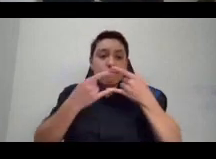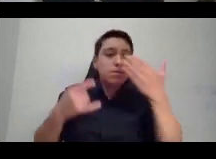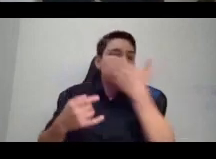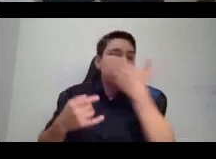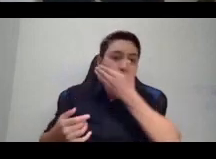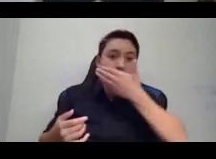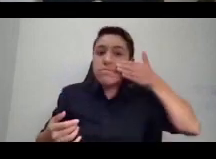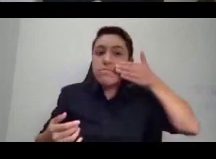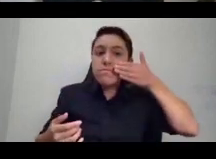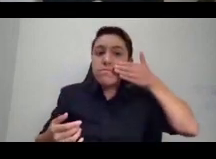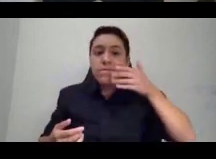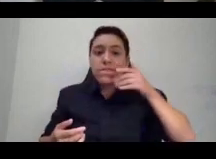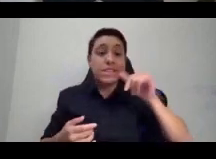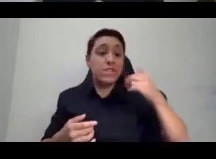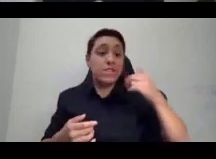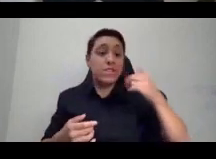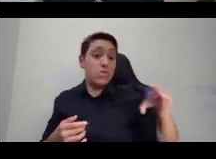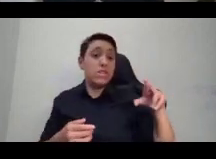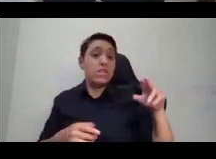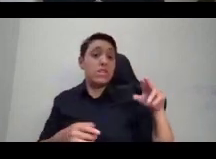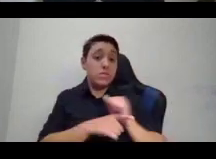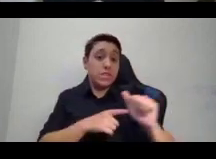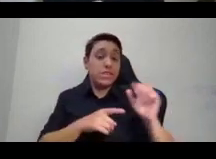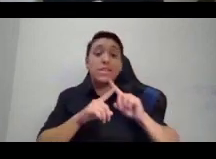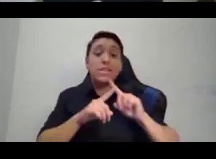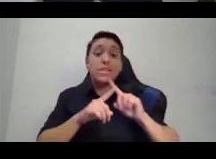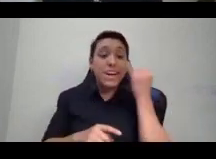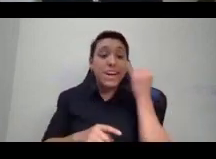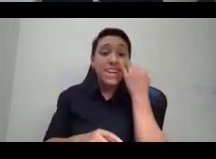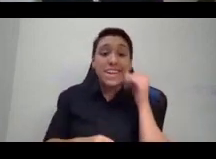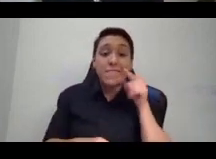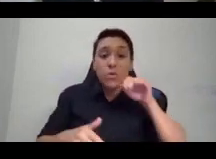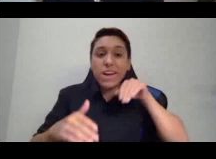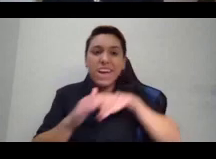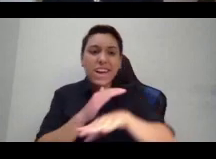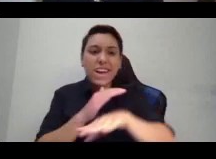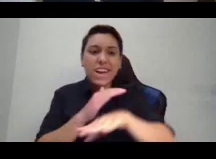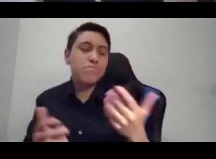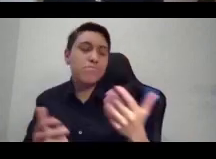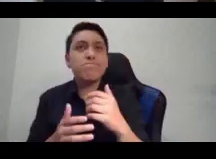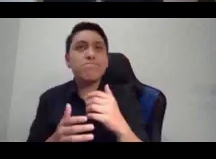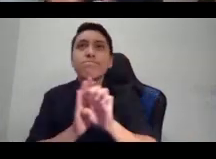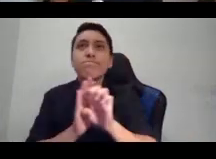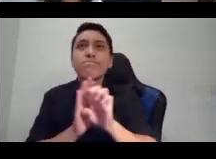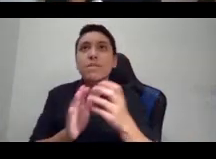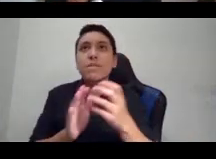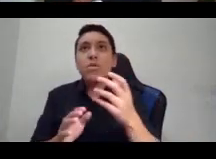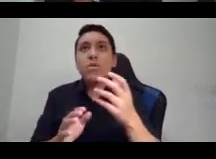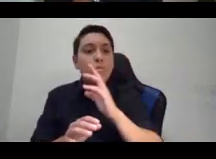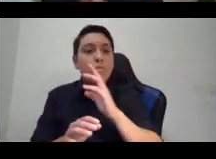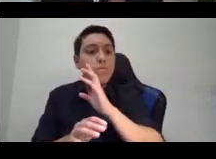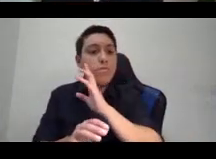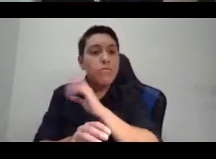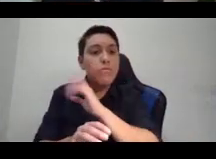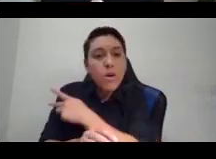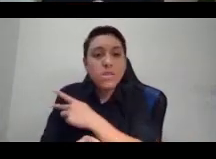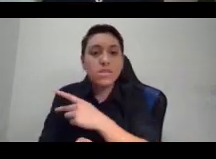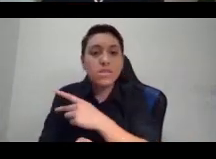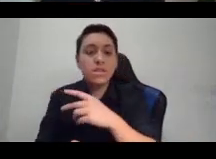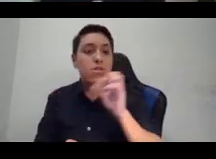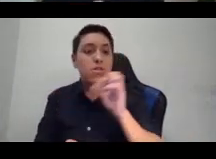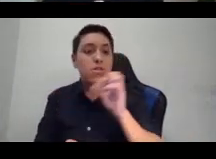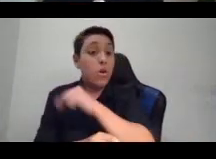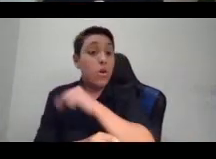if you are, if you walk into, for example, a drugstore or a pharmacy or a hospital and do not have your face covered,